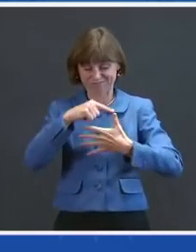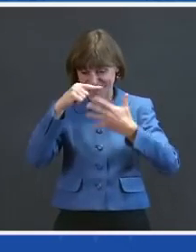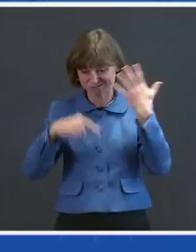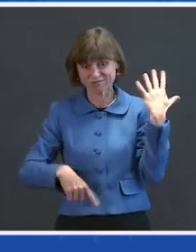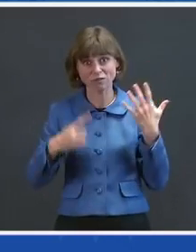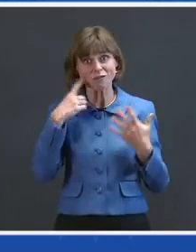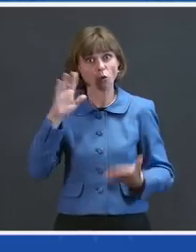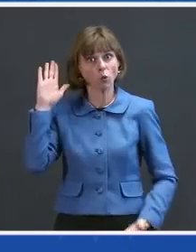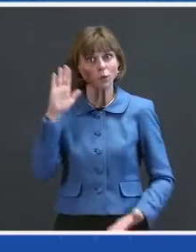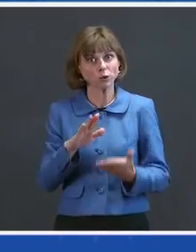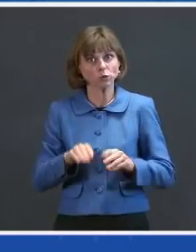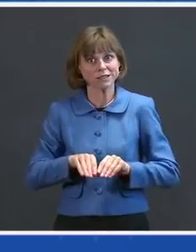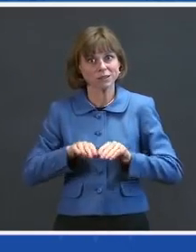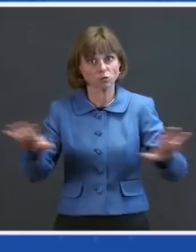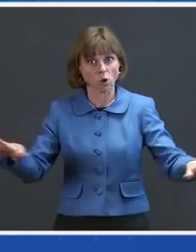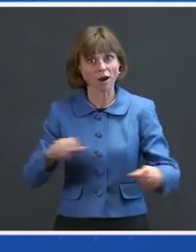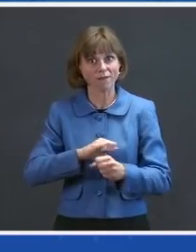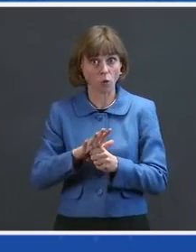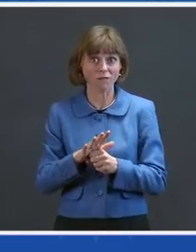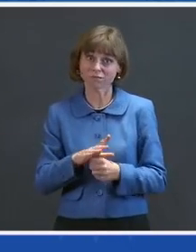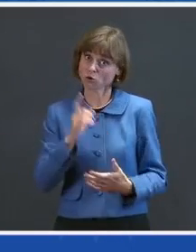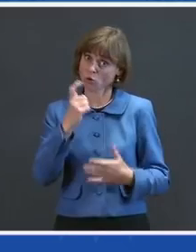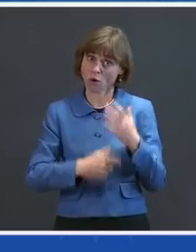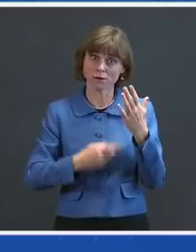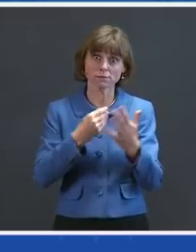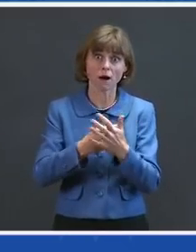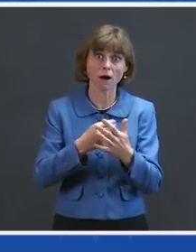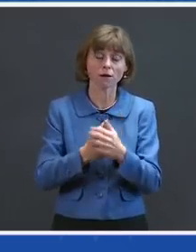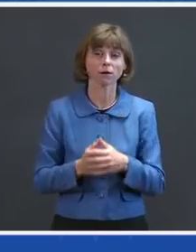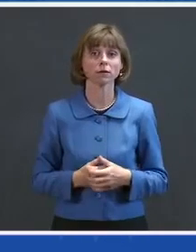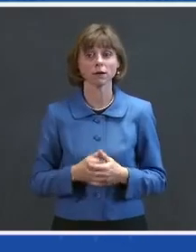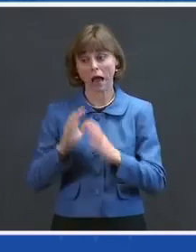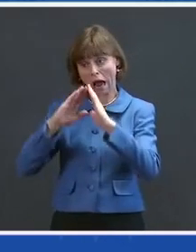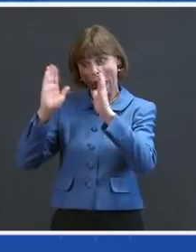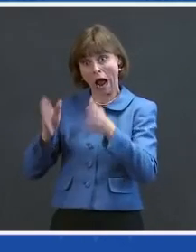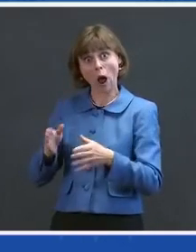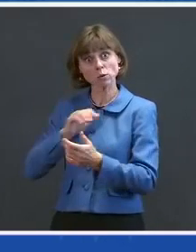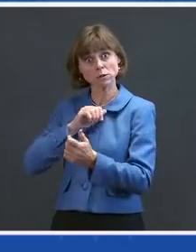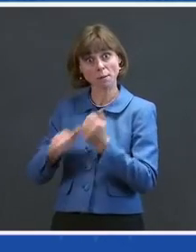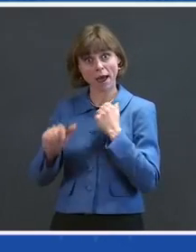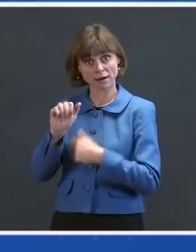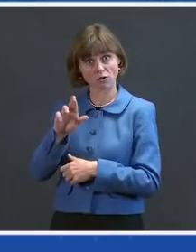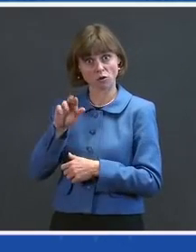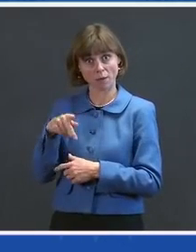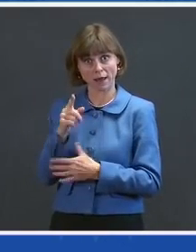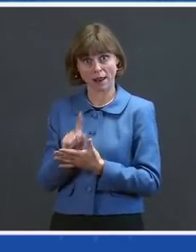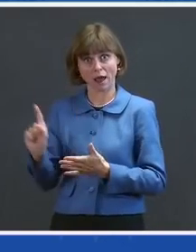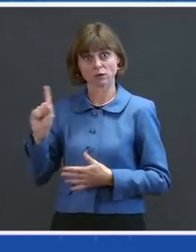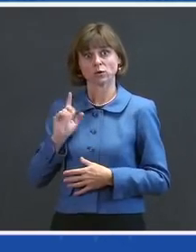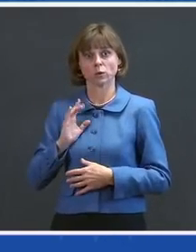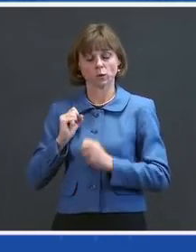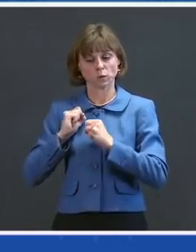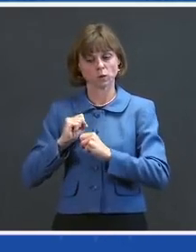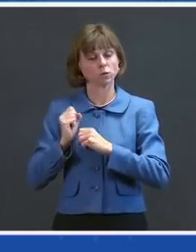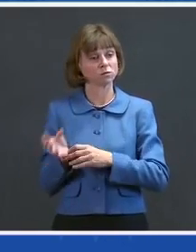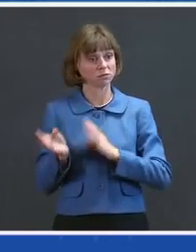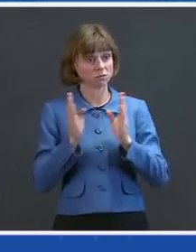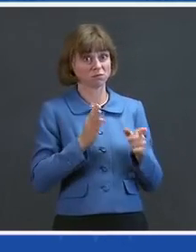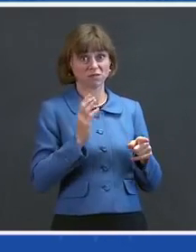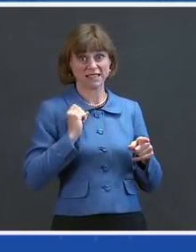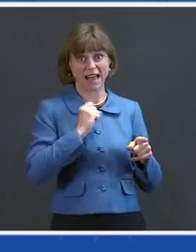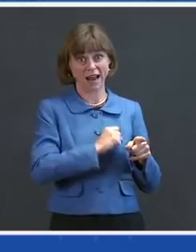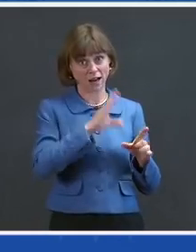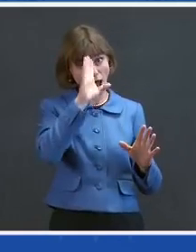All cost money. The House passed the American Rescue Plan last week, and I hope the Senate will follow as quickly